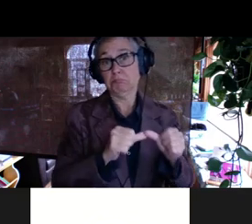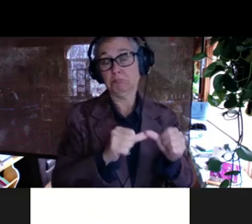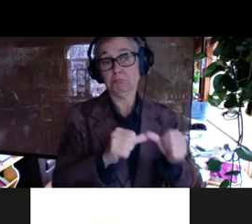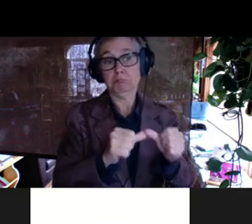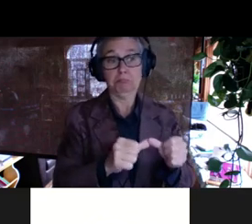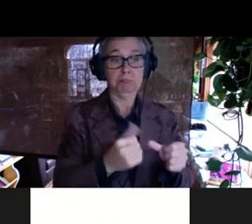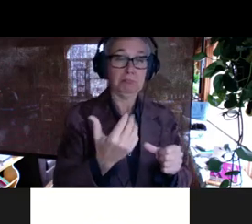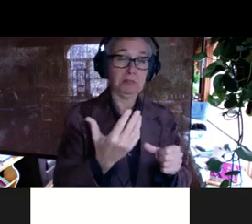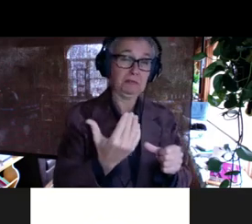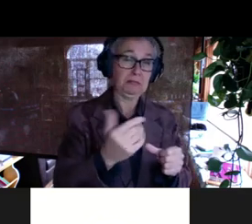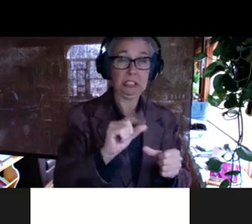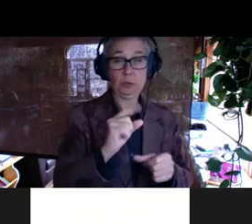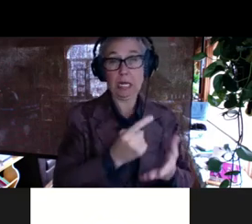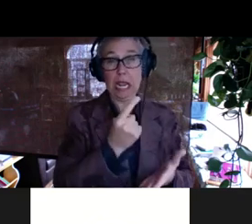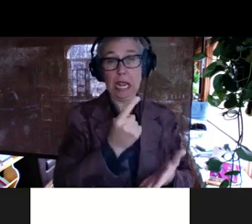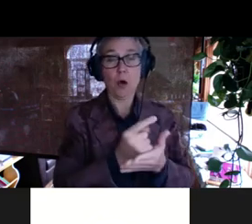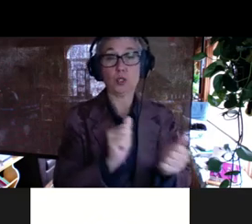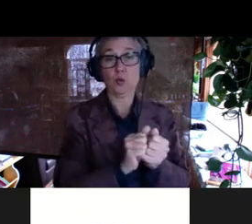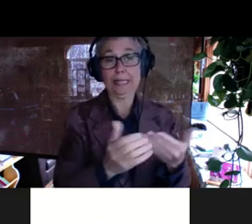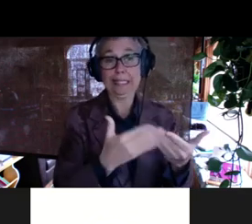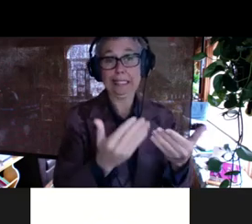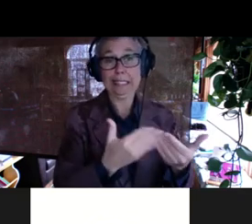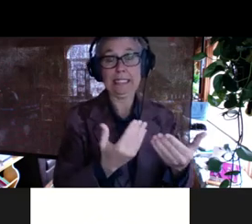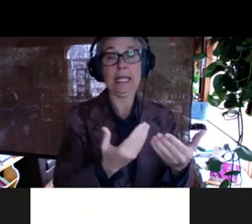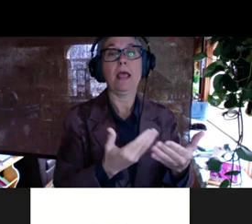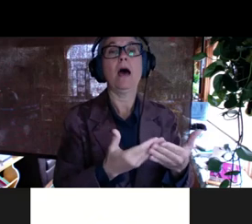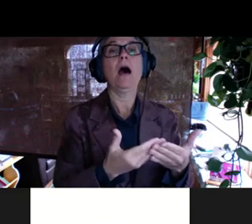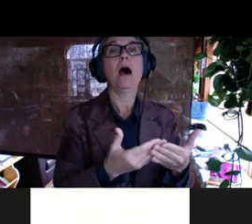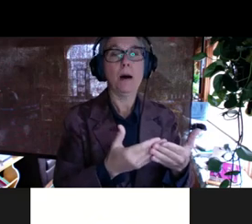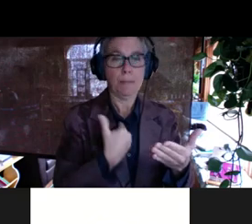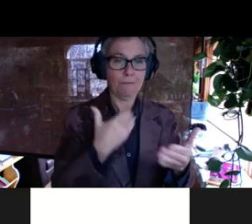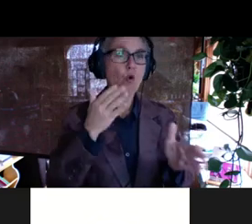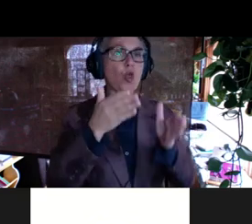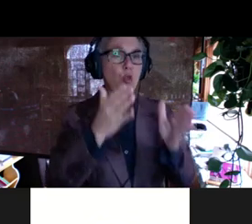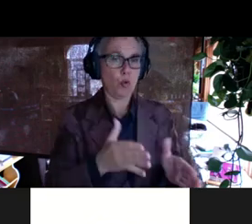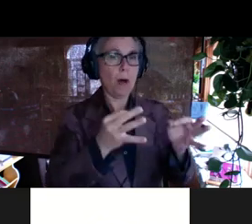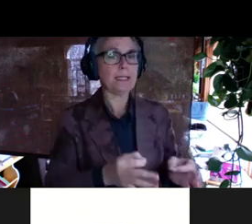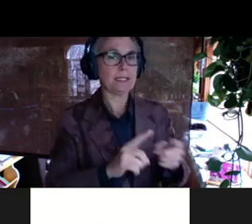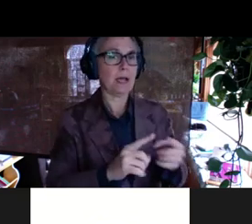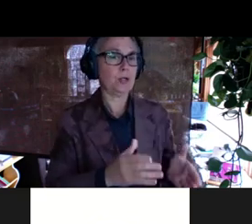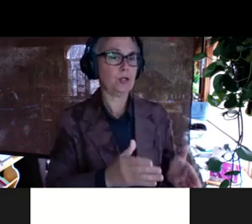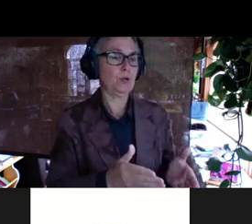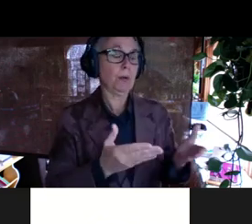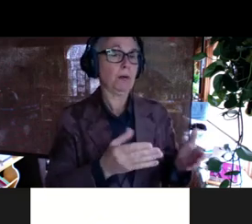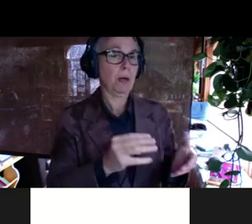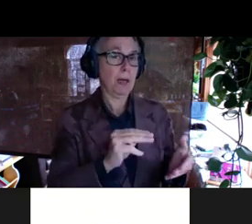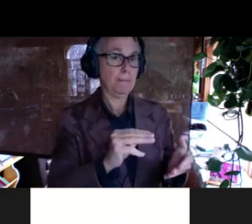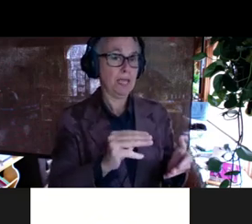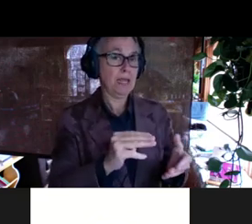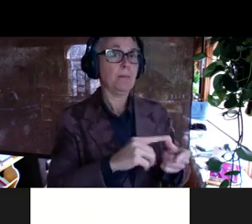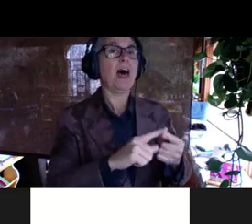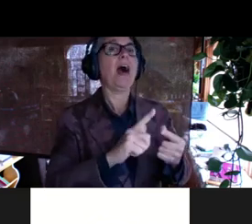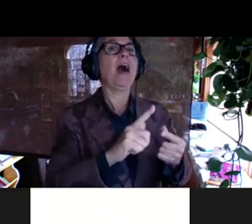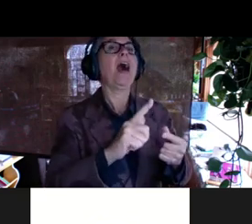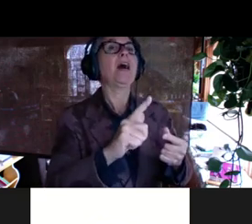15, 20 hours on easy before the robot decided to bump it up to medium and then finally bump it up to